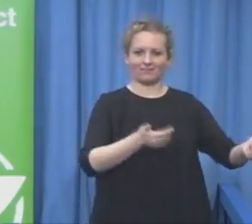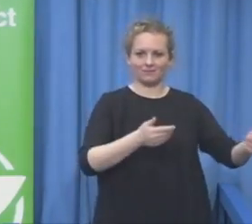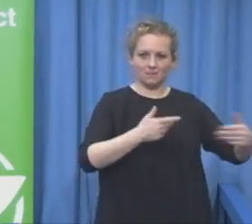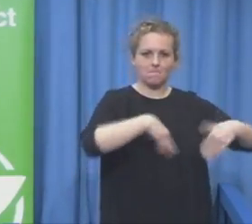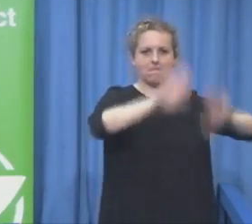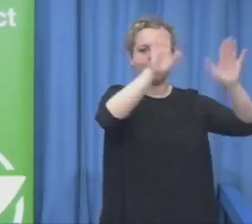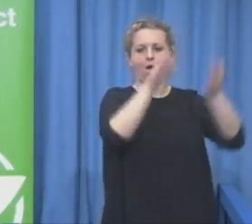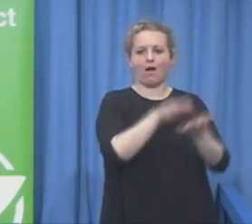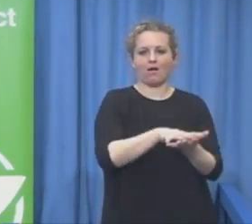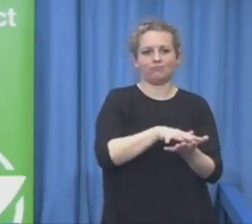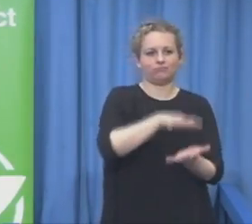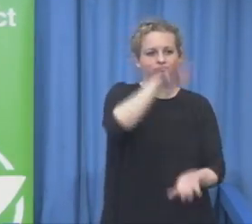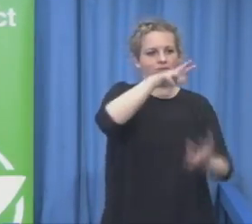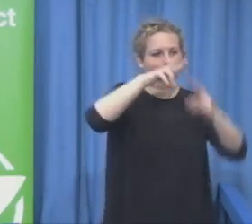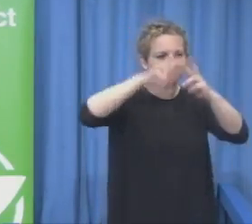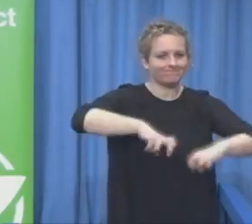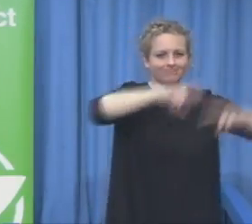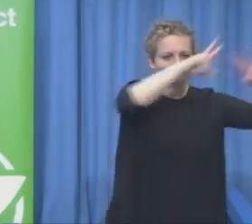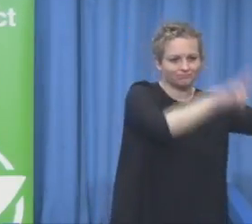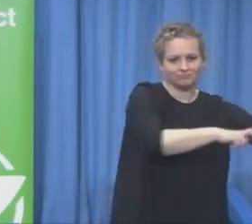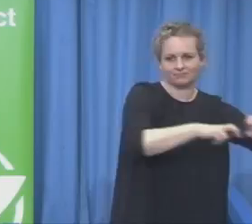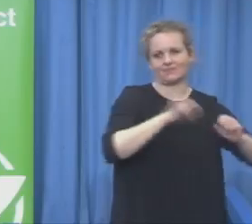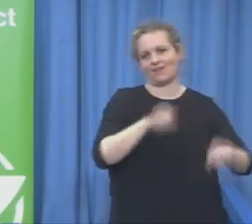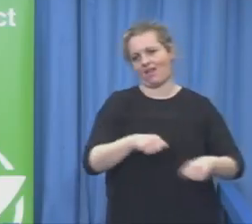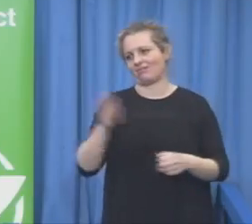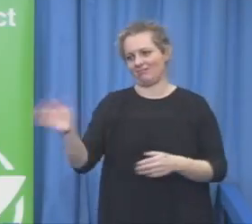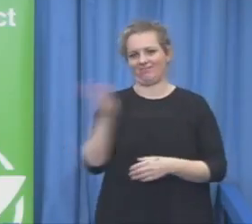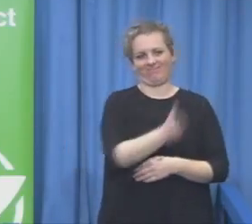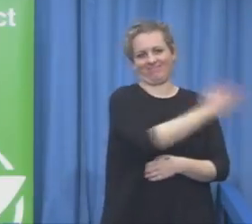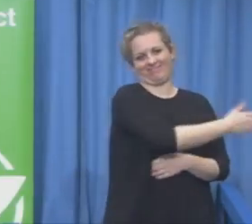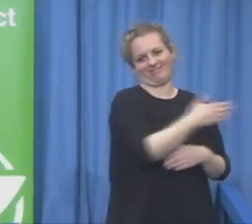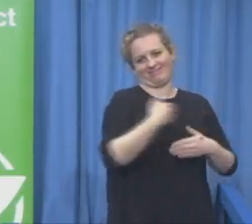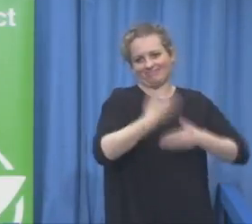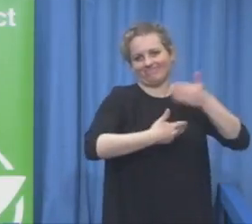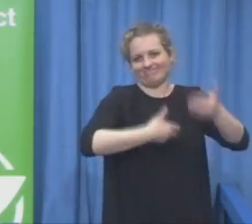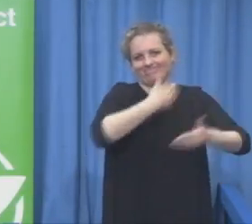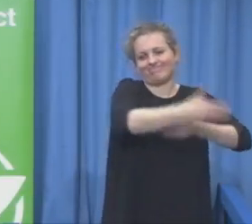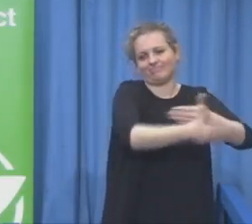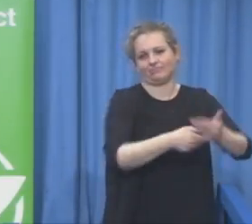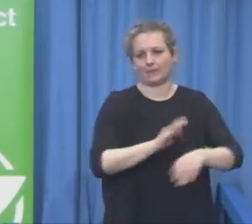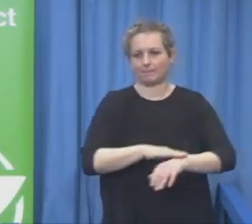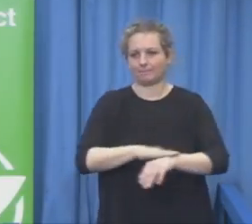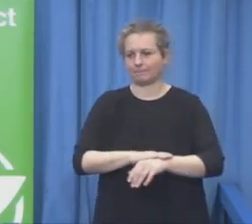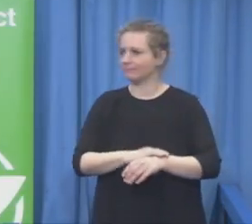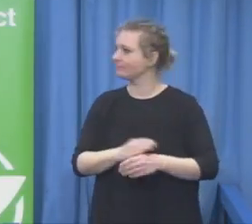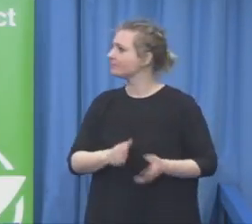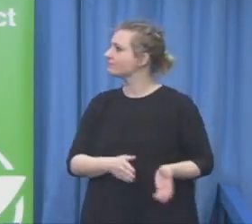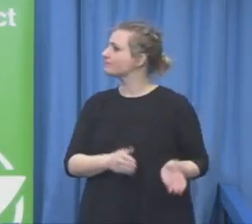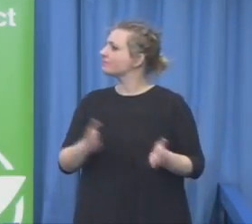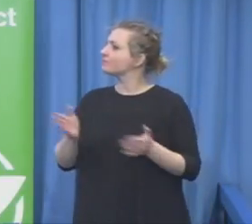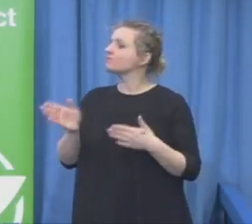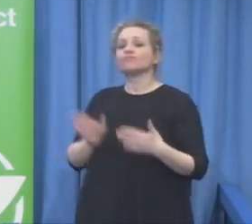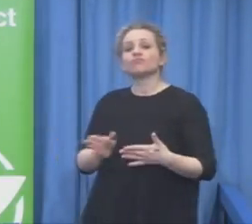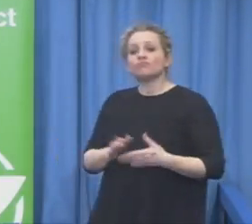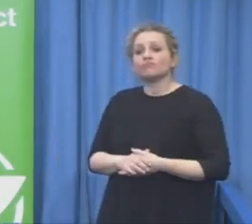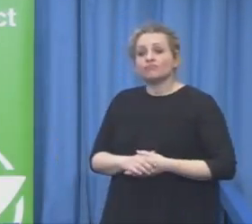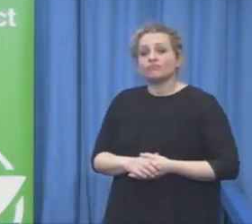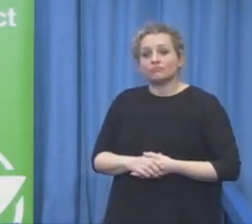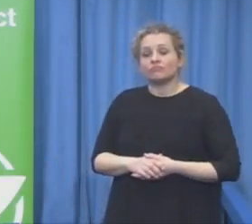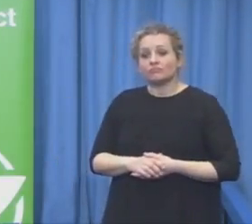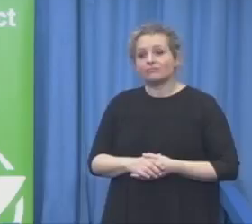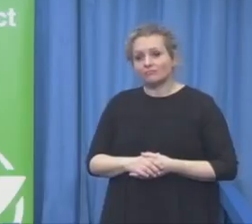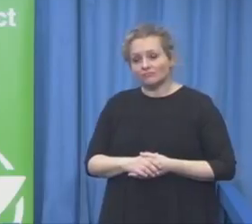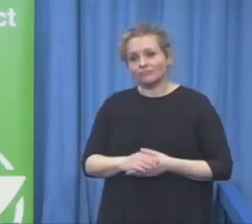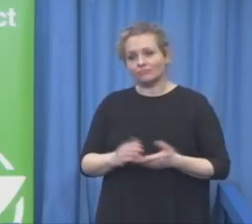How can somebody be expected to undertake a job if they do not get some fulfillment, something out of it that